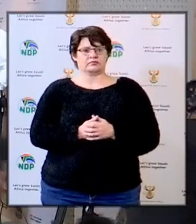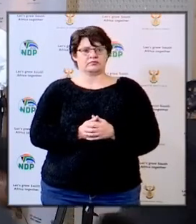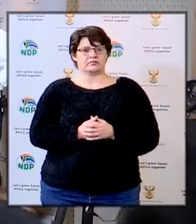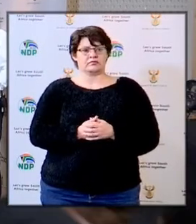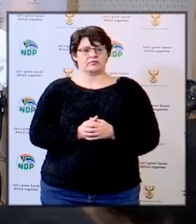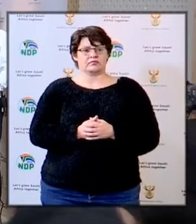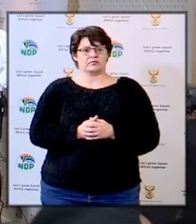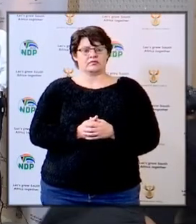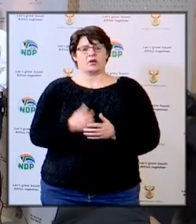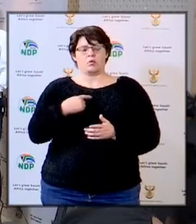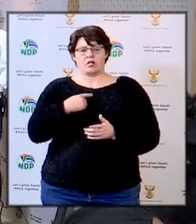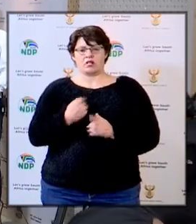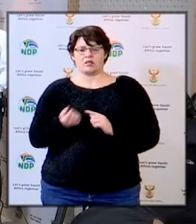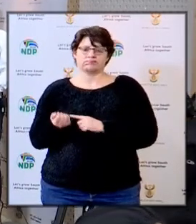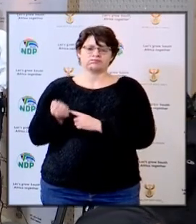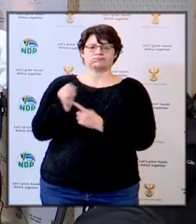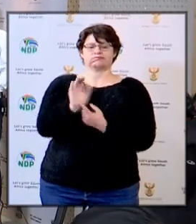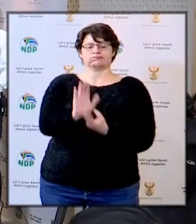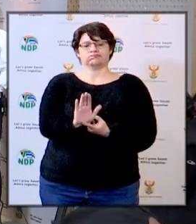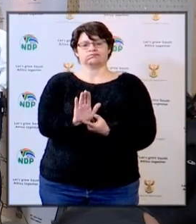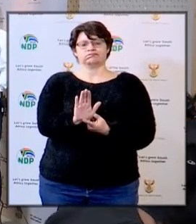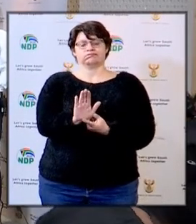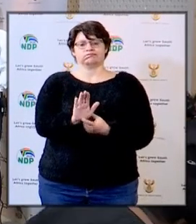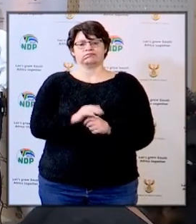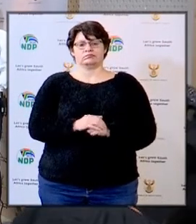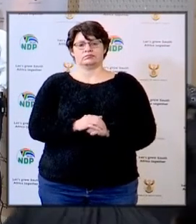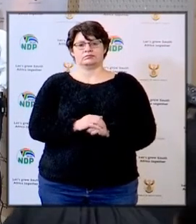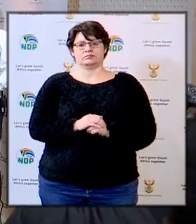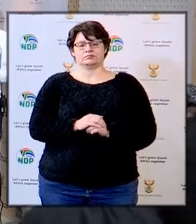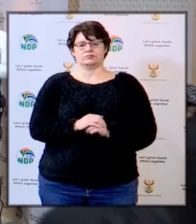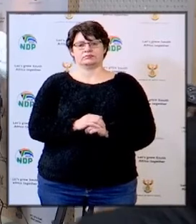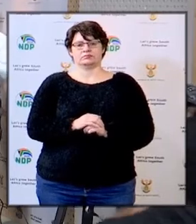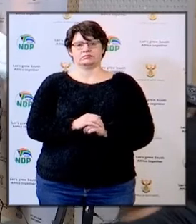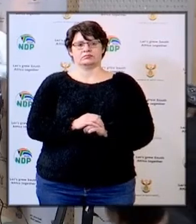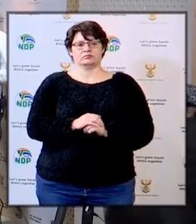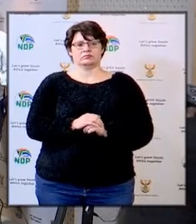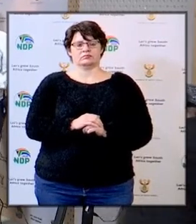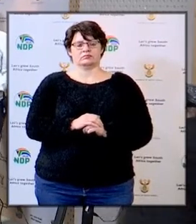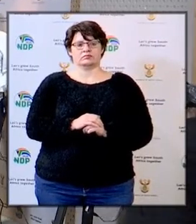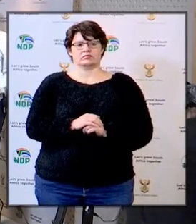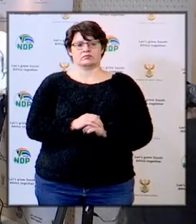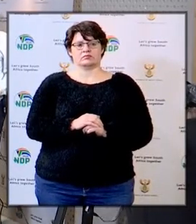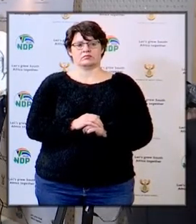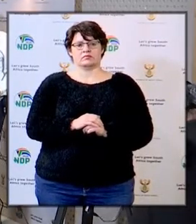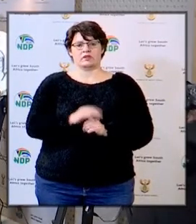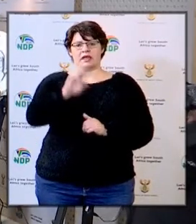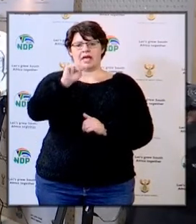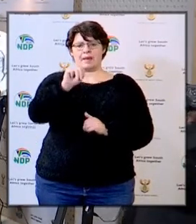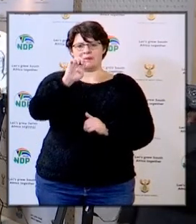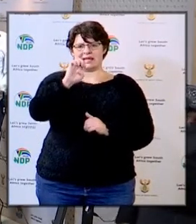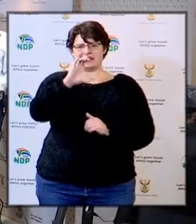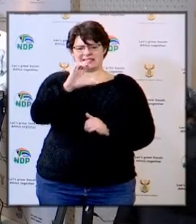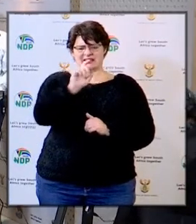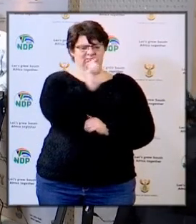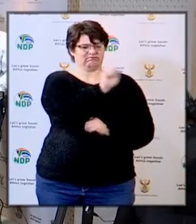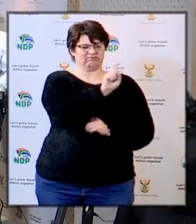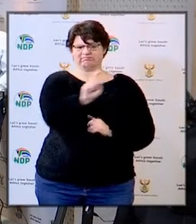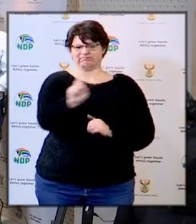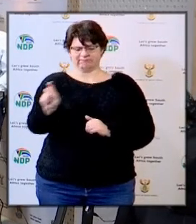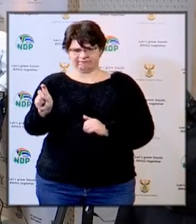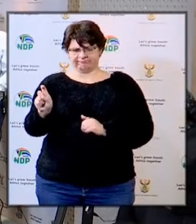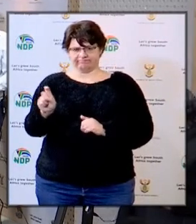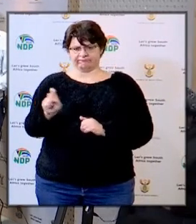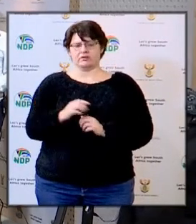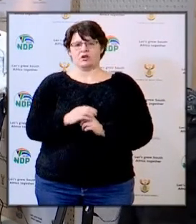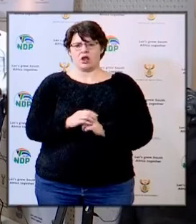I will bring up the MS team for MECs in the Provinces